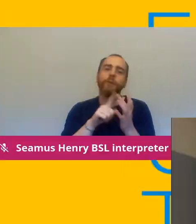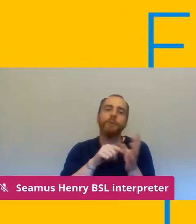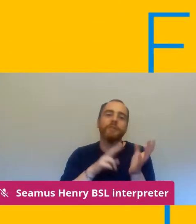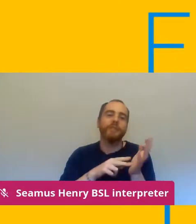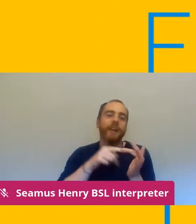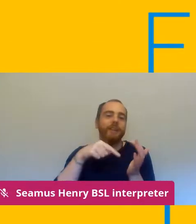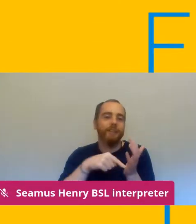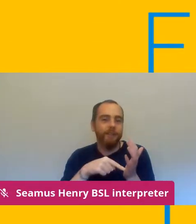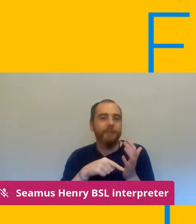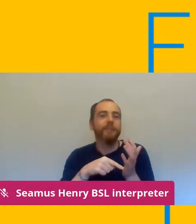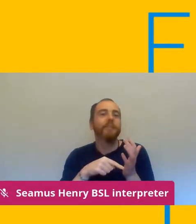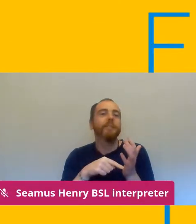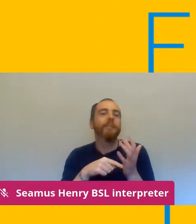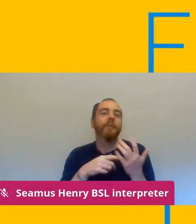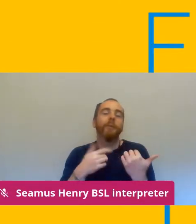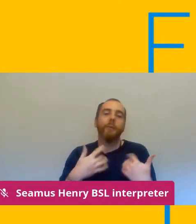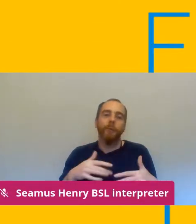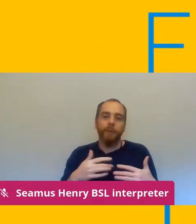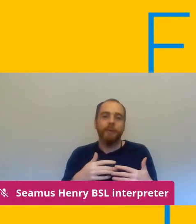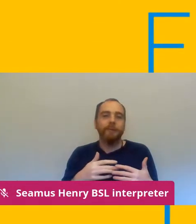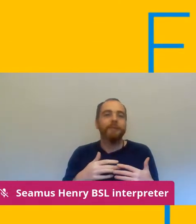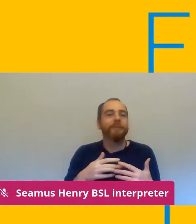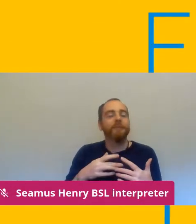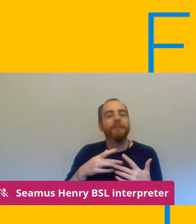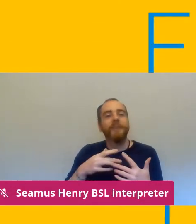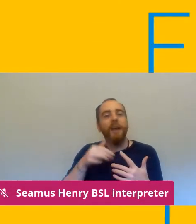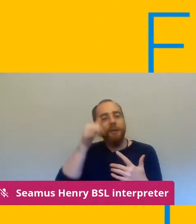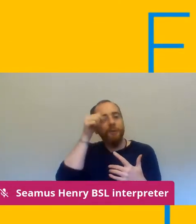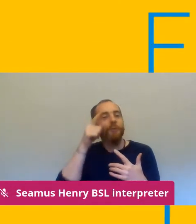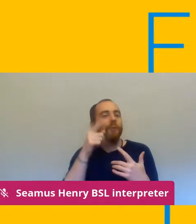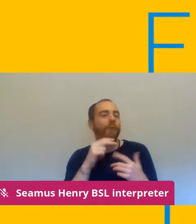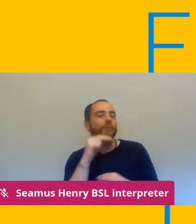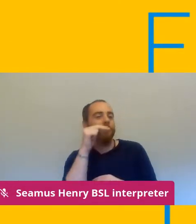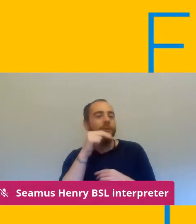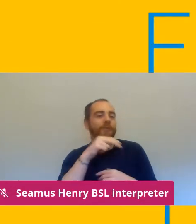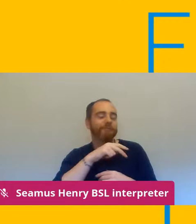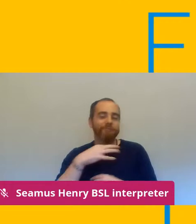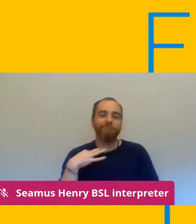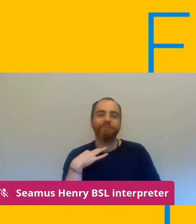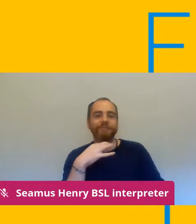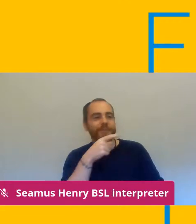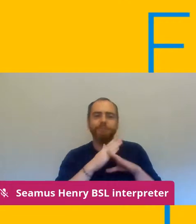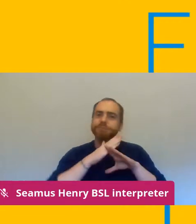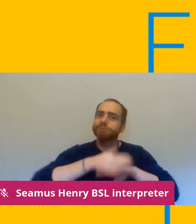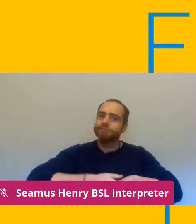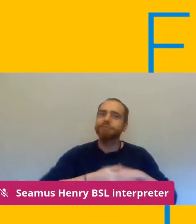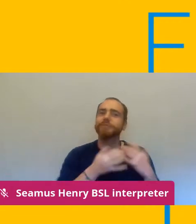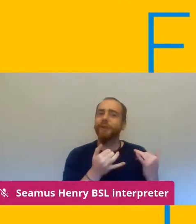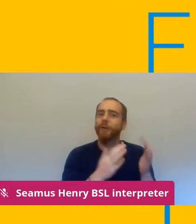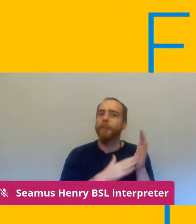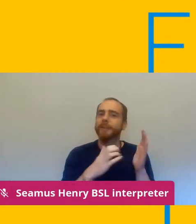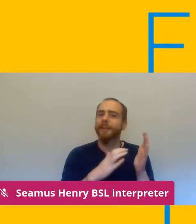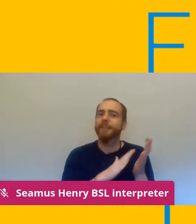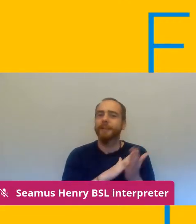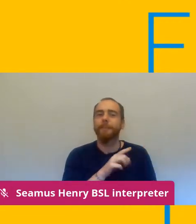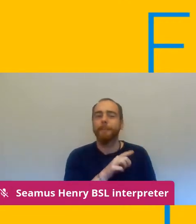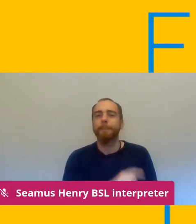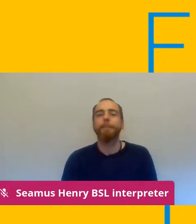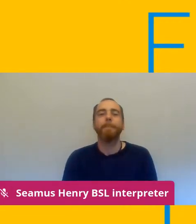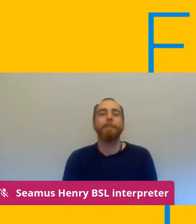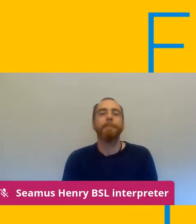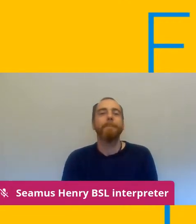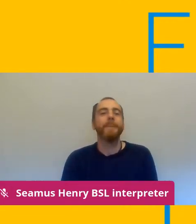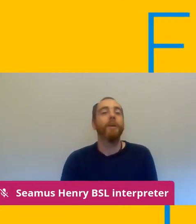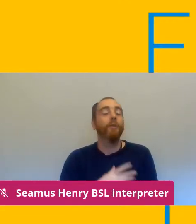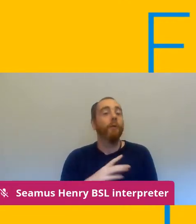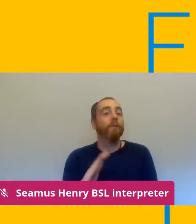secretary you went in hard of a of a Manchester but um so I just wanted to um start by saying that